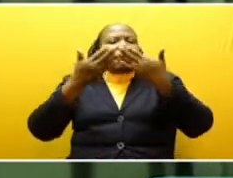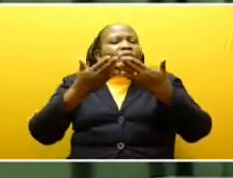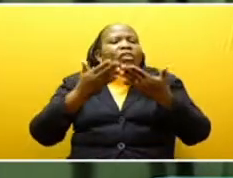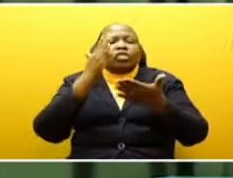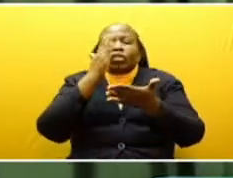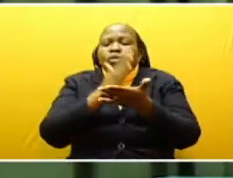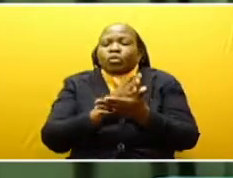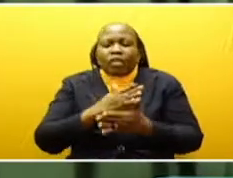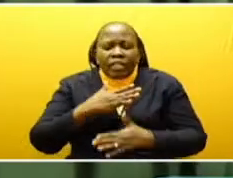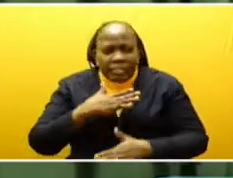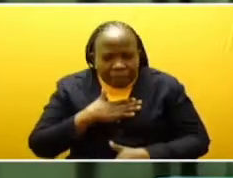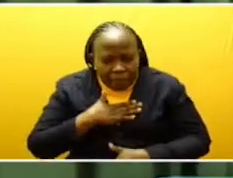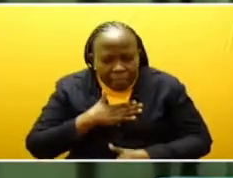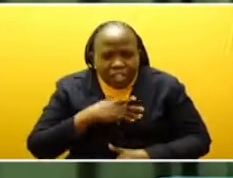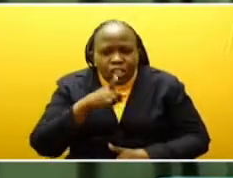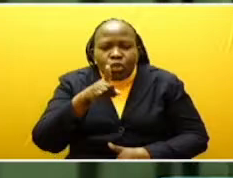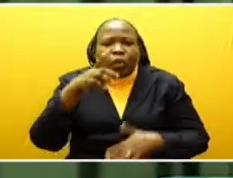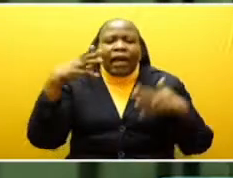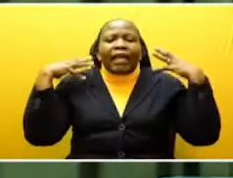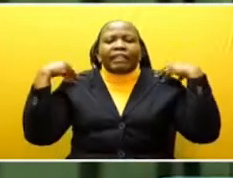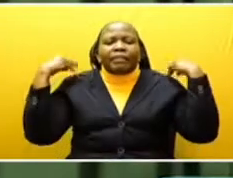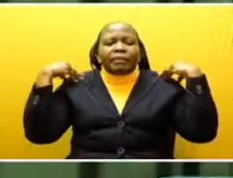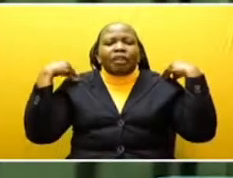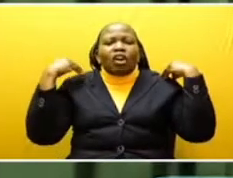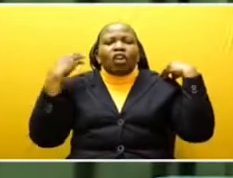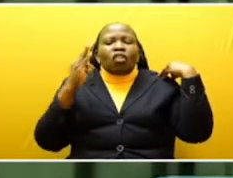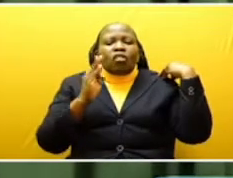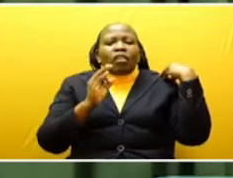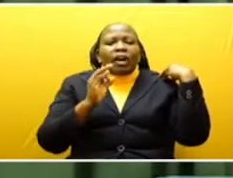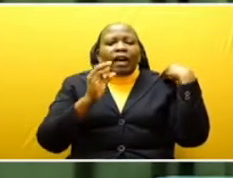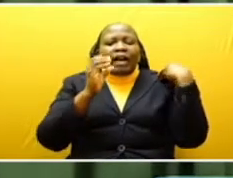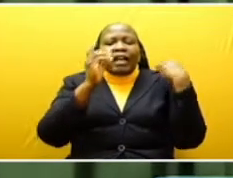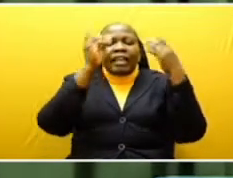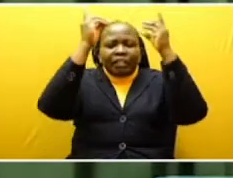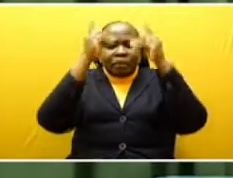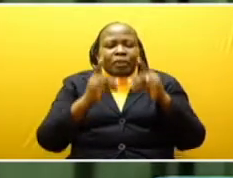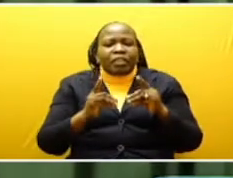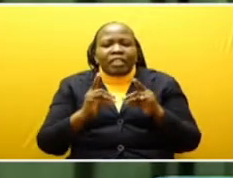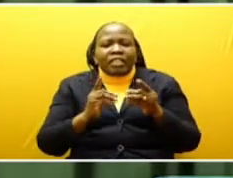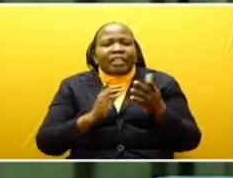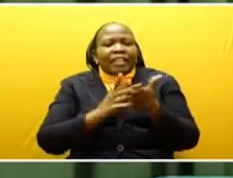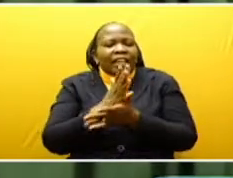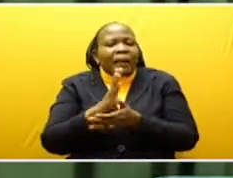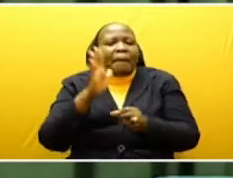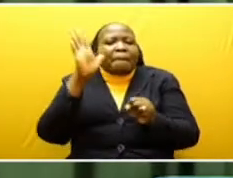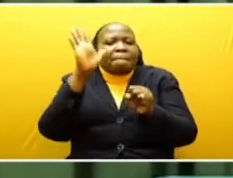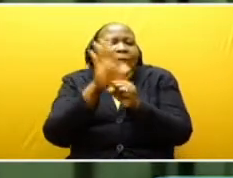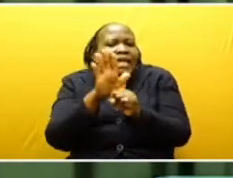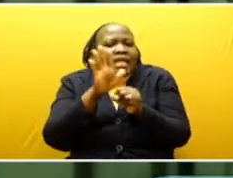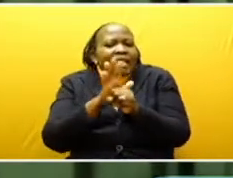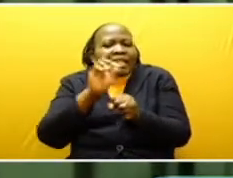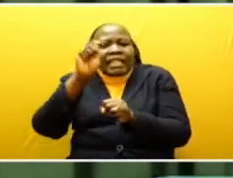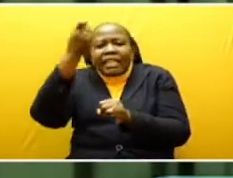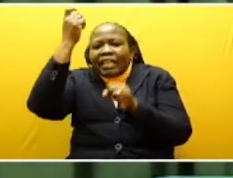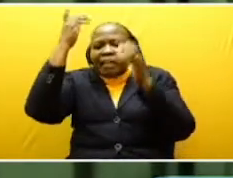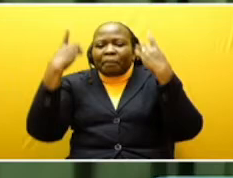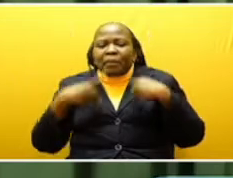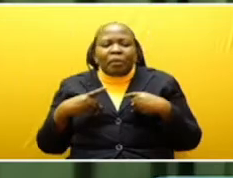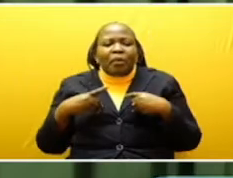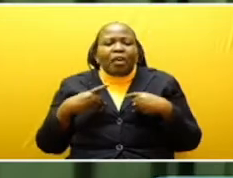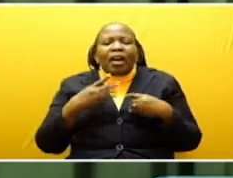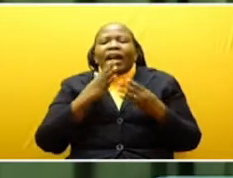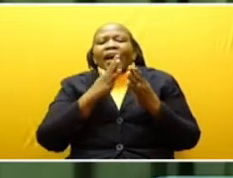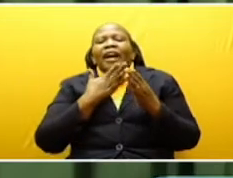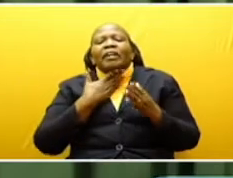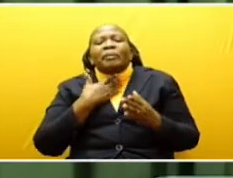respect your accesses of your democratic right, and many Kenyans admire you, and we believe